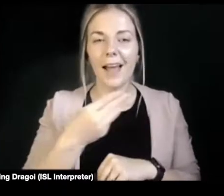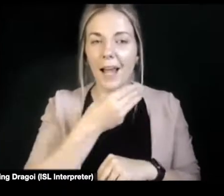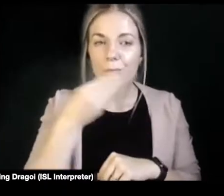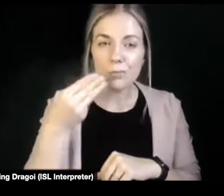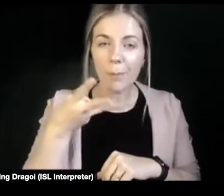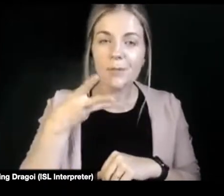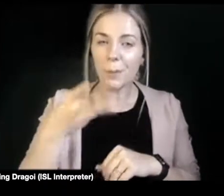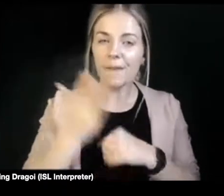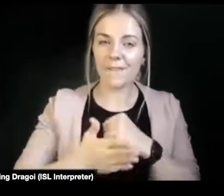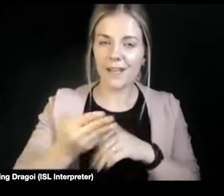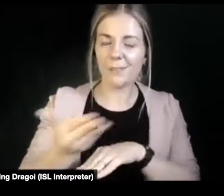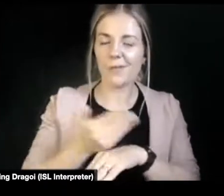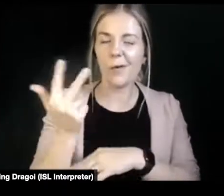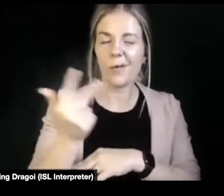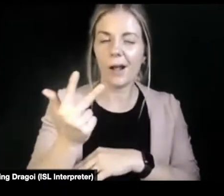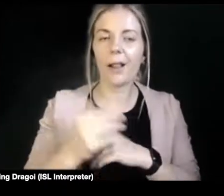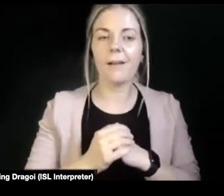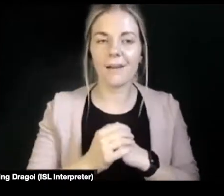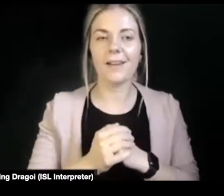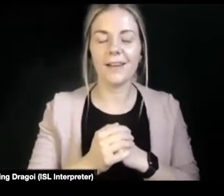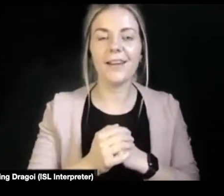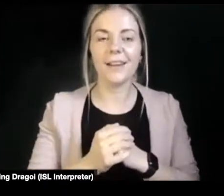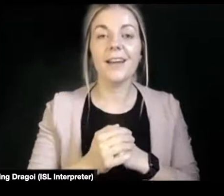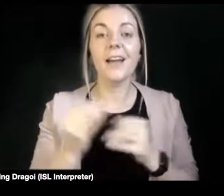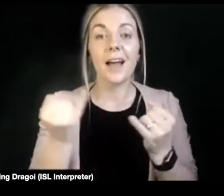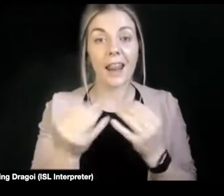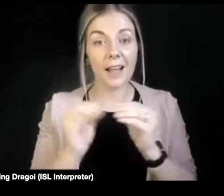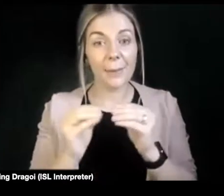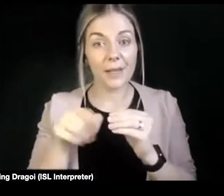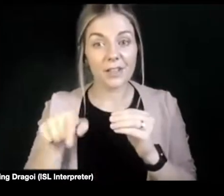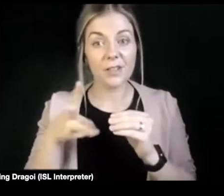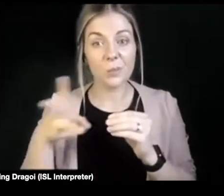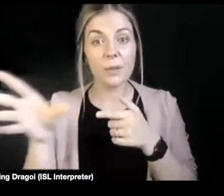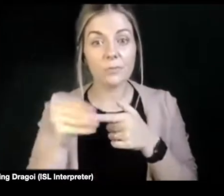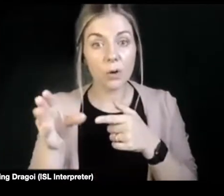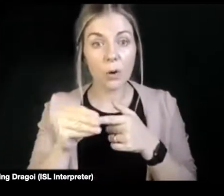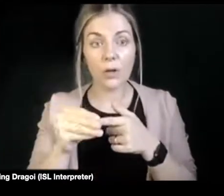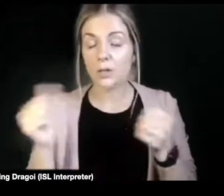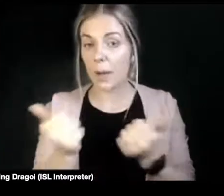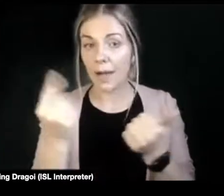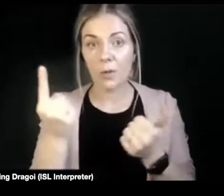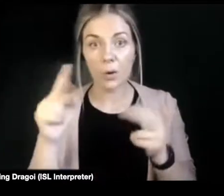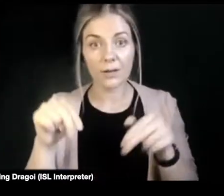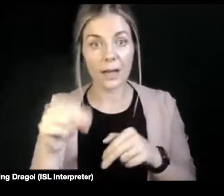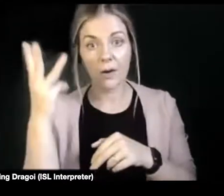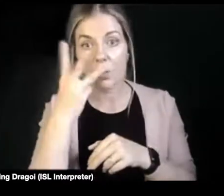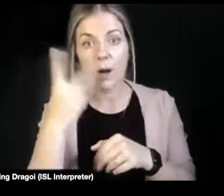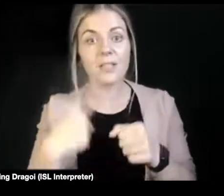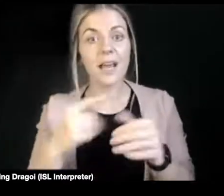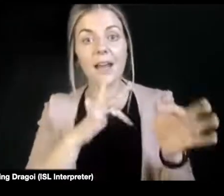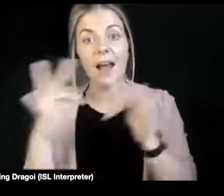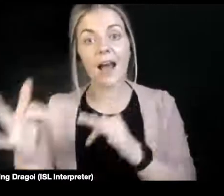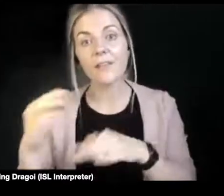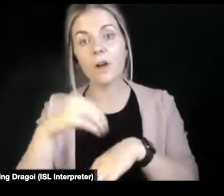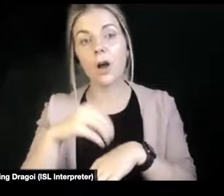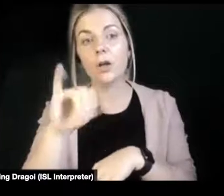3 o'clock. as I you can record. So, anybody can, we hope to get back on my YouTube series next